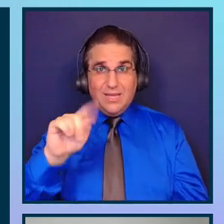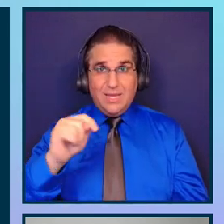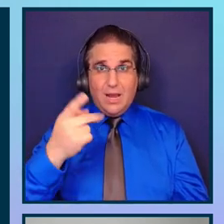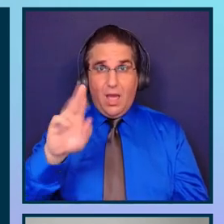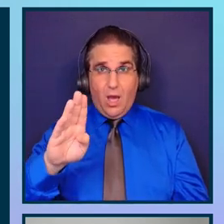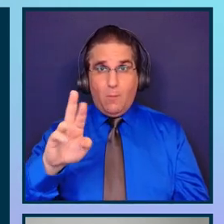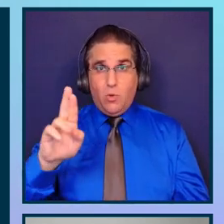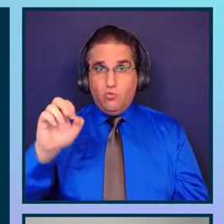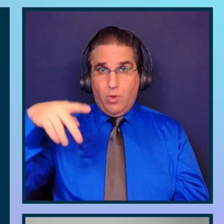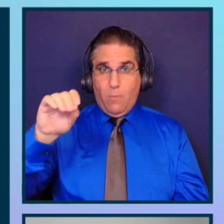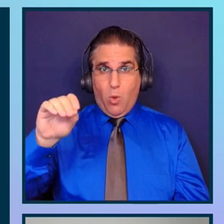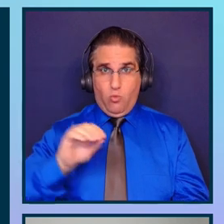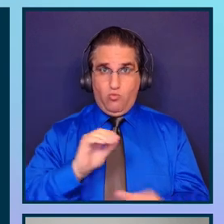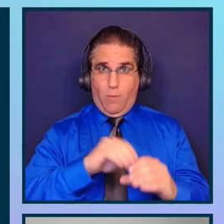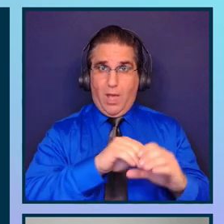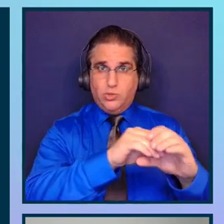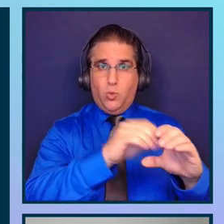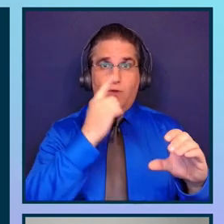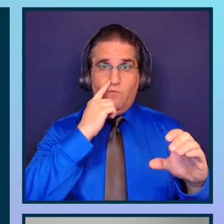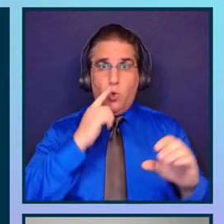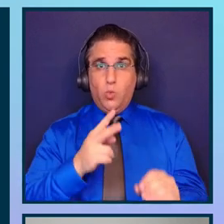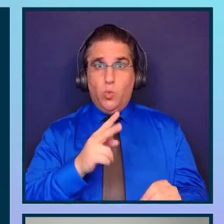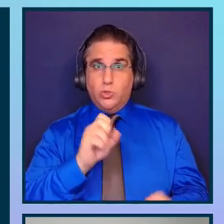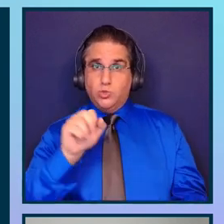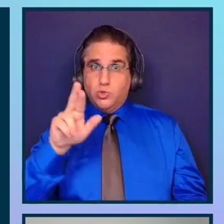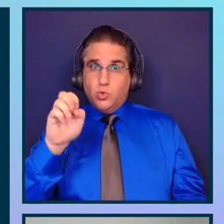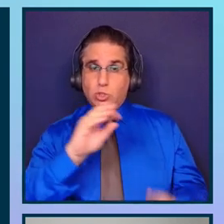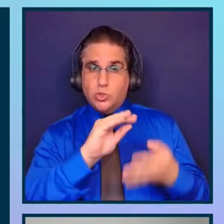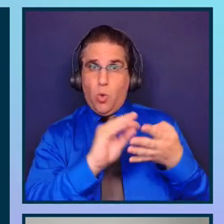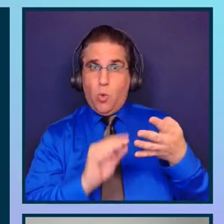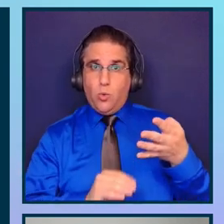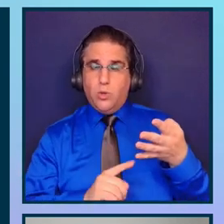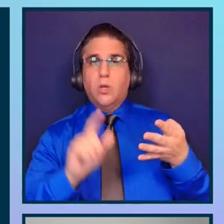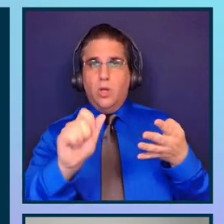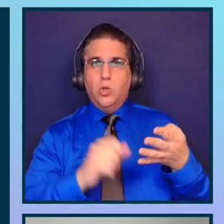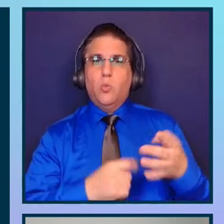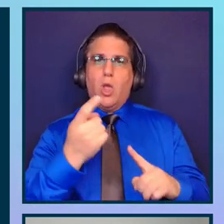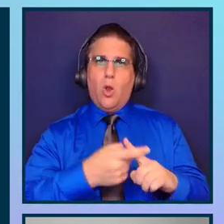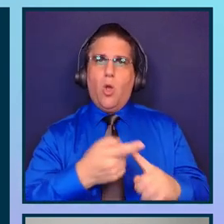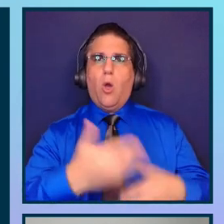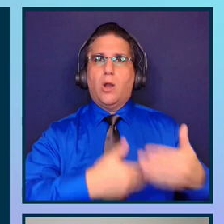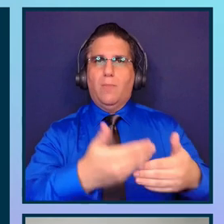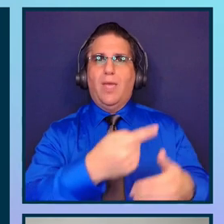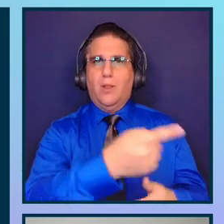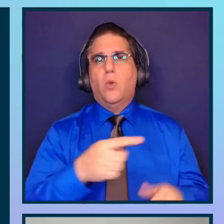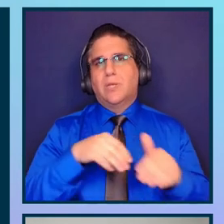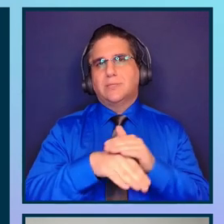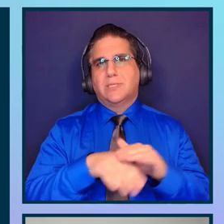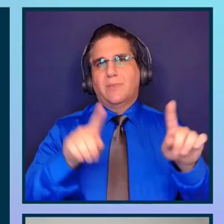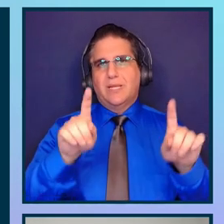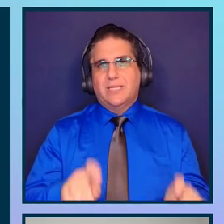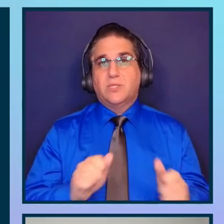with your source code, you can automate those accessibility tests using GitHub Actions. What